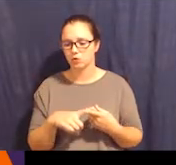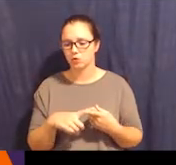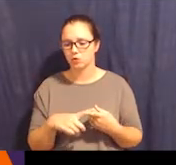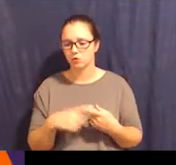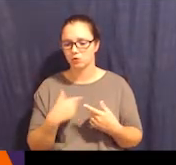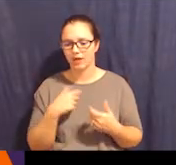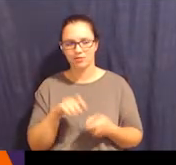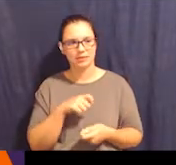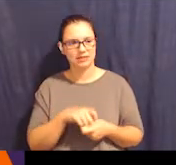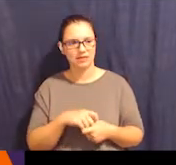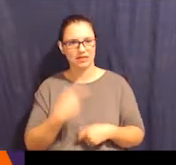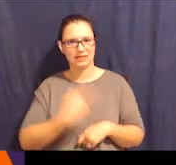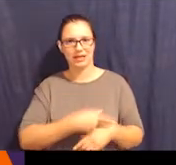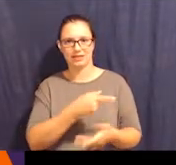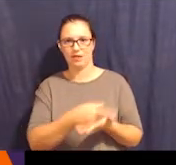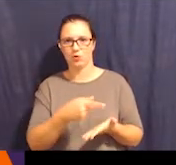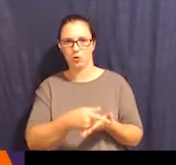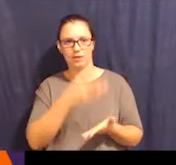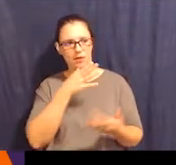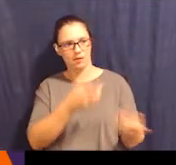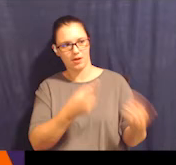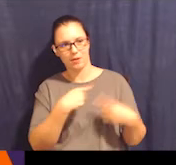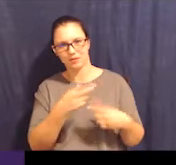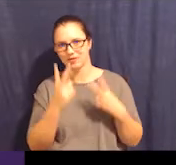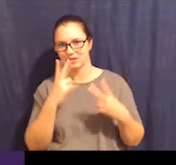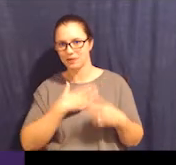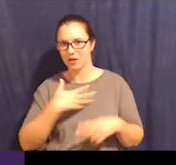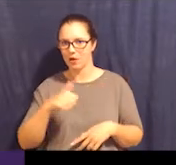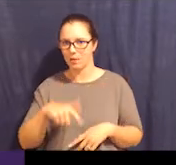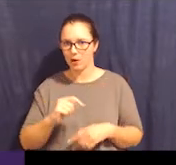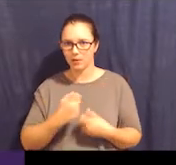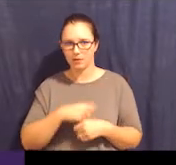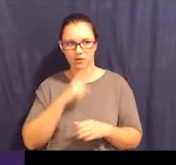to make sure everything's okay? So let's talk about how that's going to work.